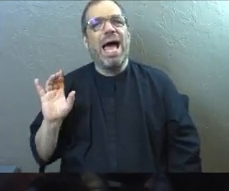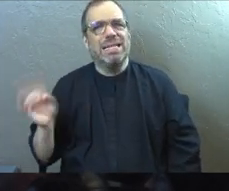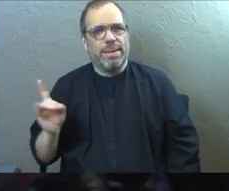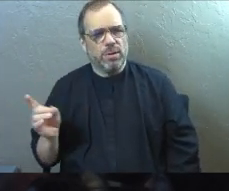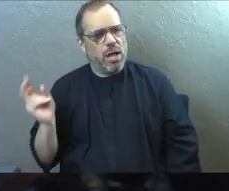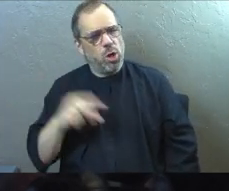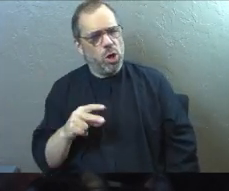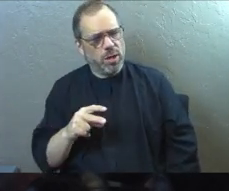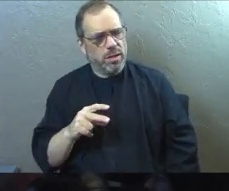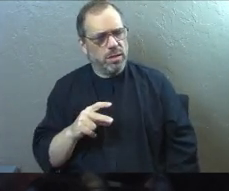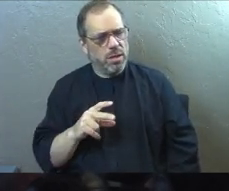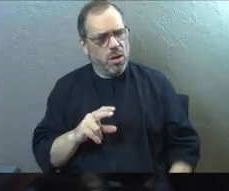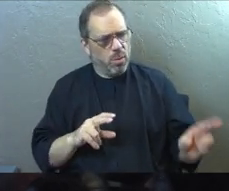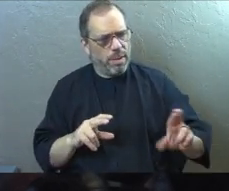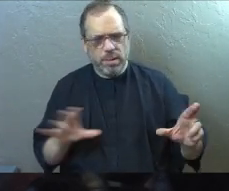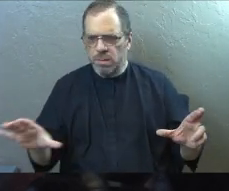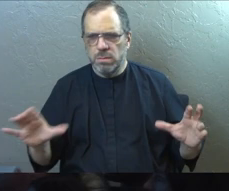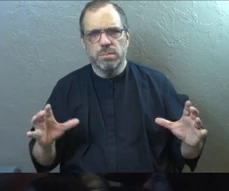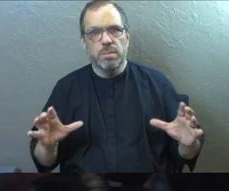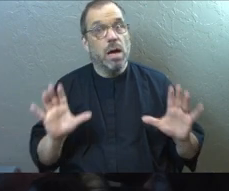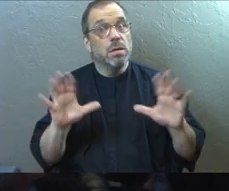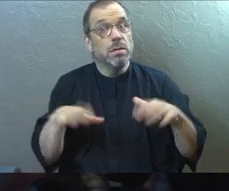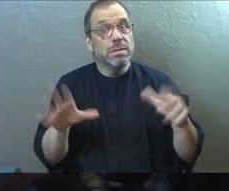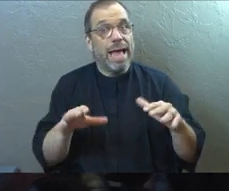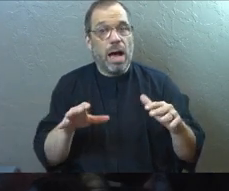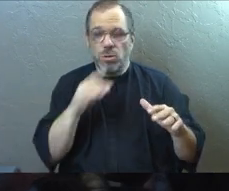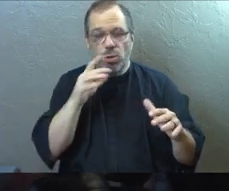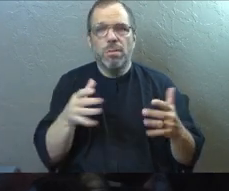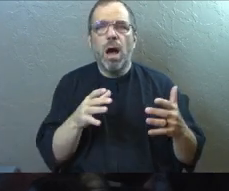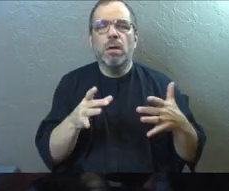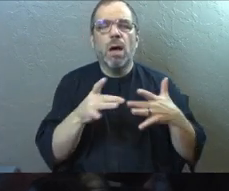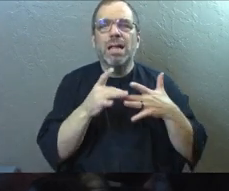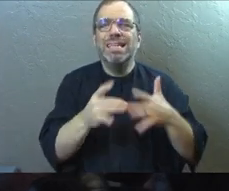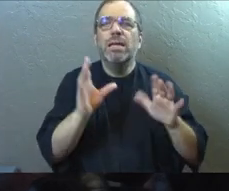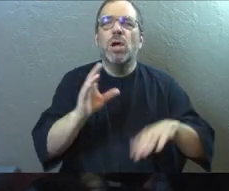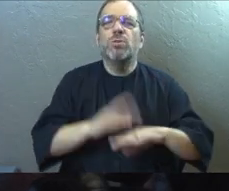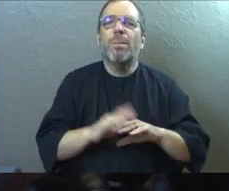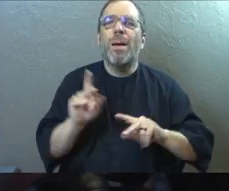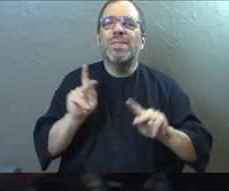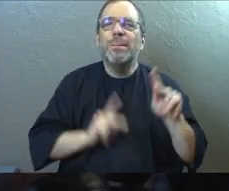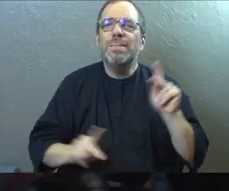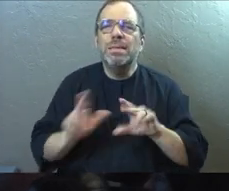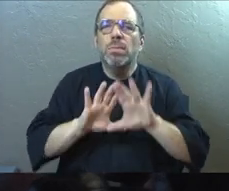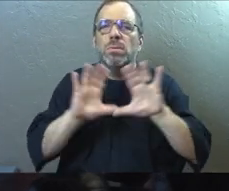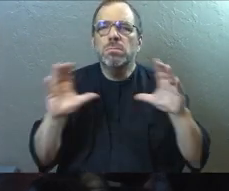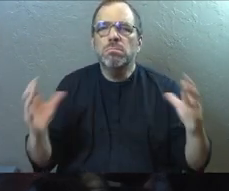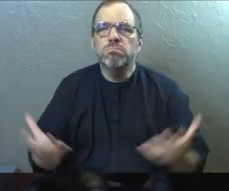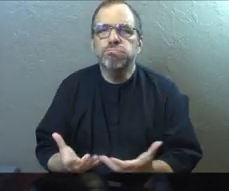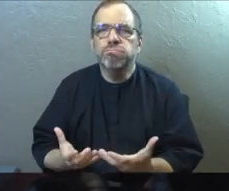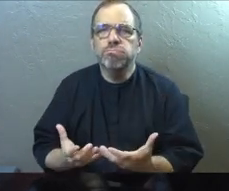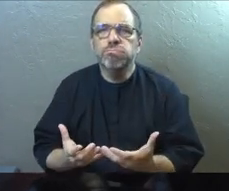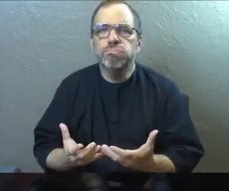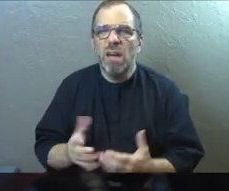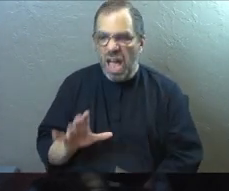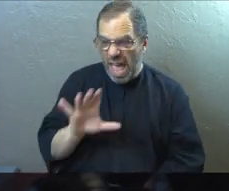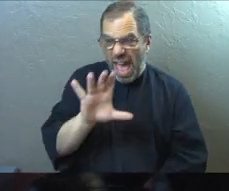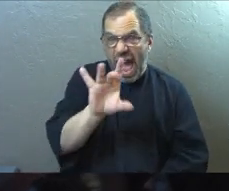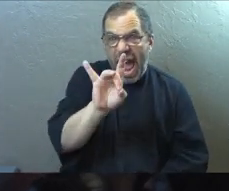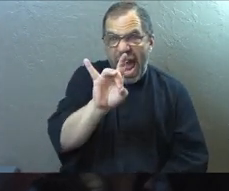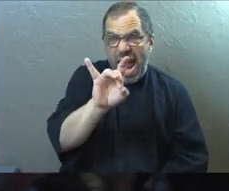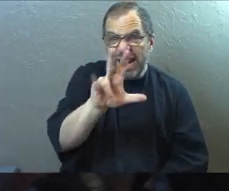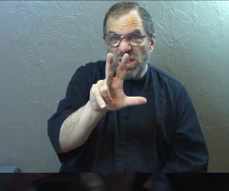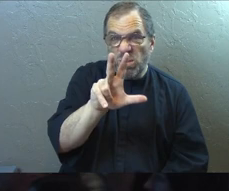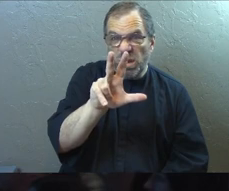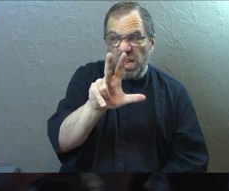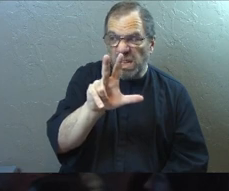Republican person? Now, you're not talking about party leadership. You're talking about the people. People. Eighty-three percent